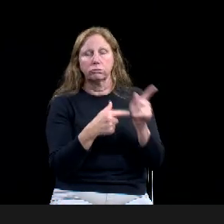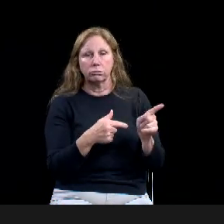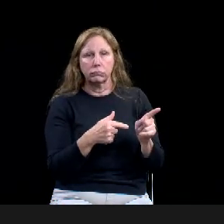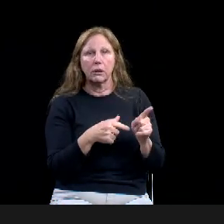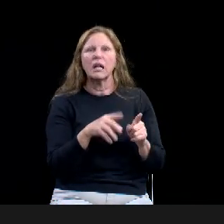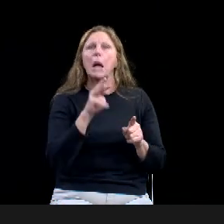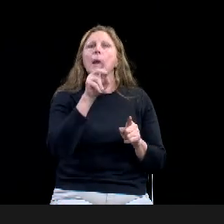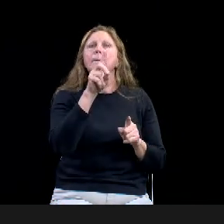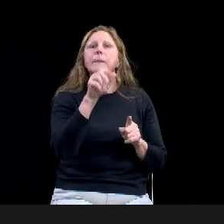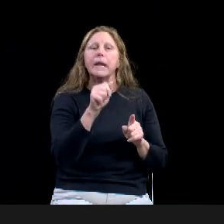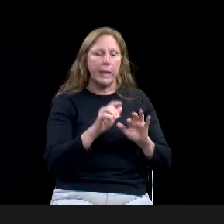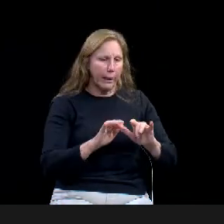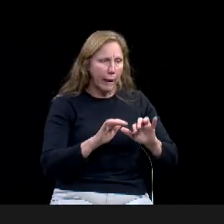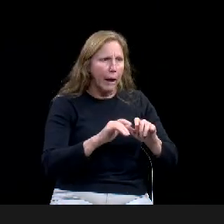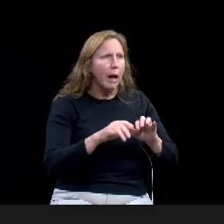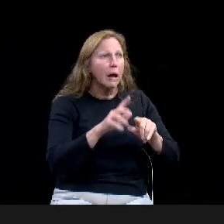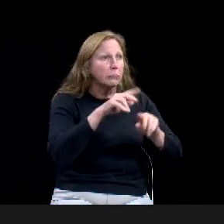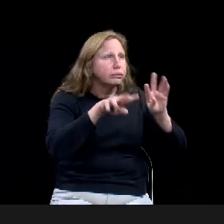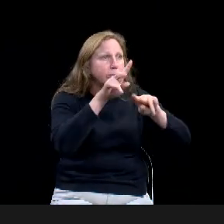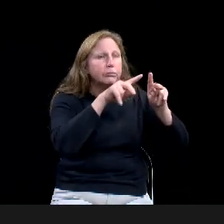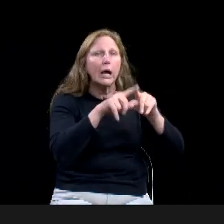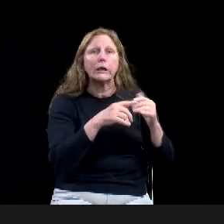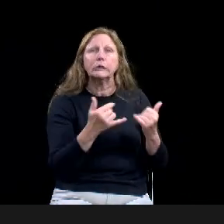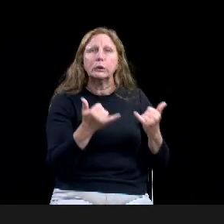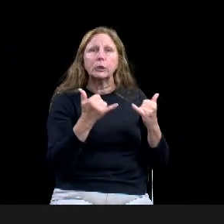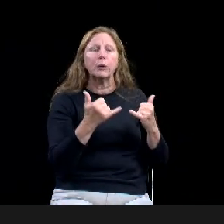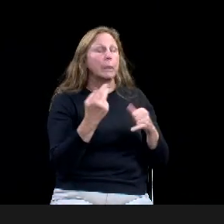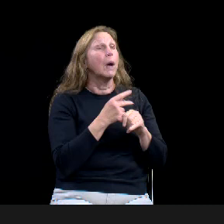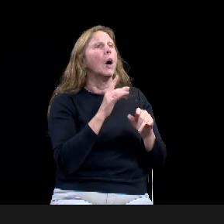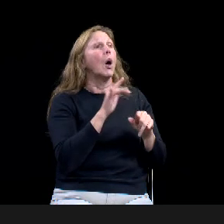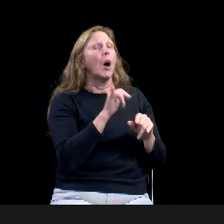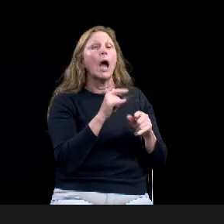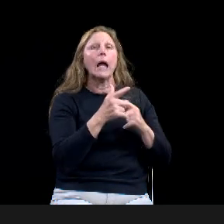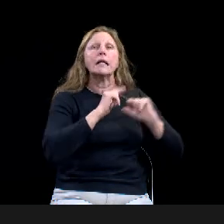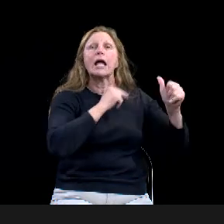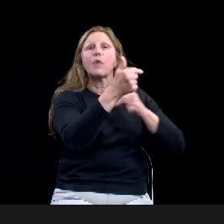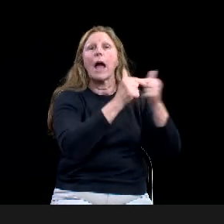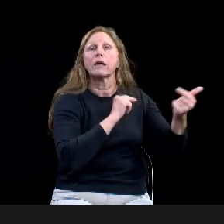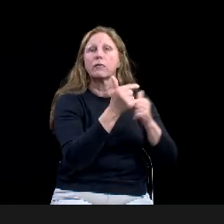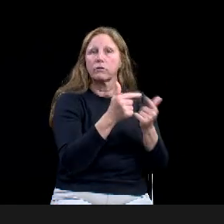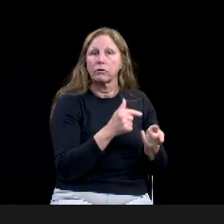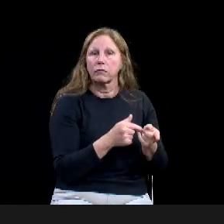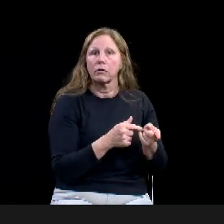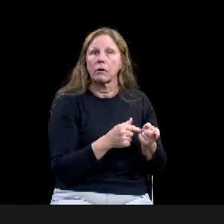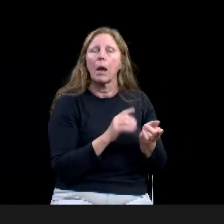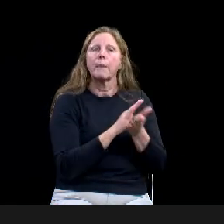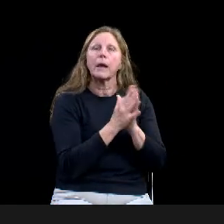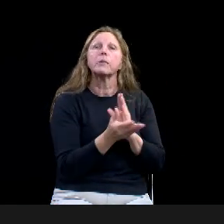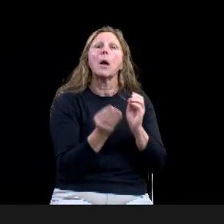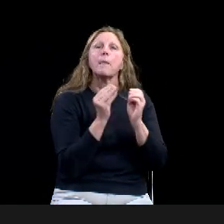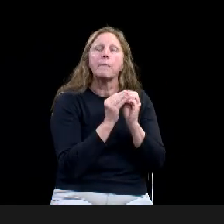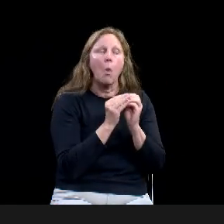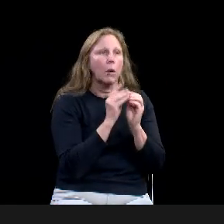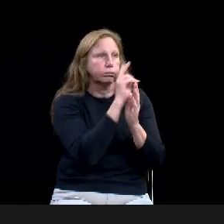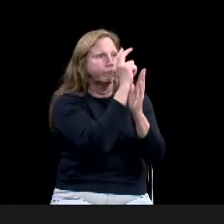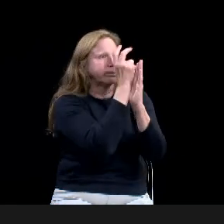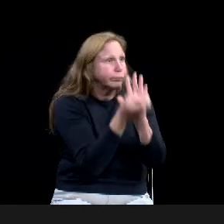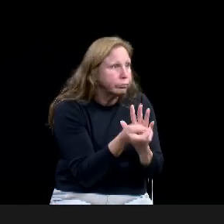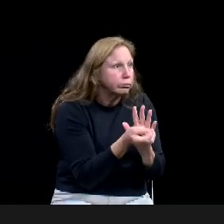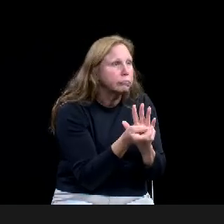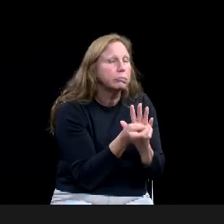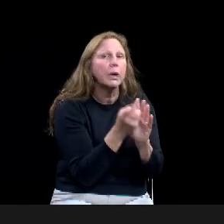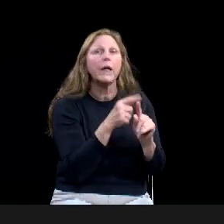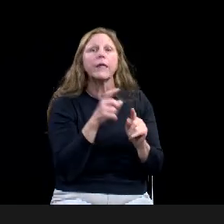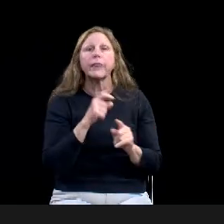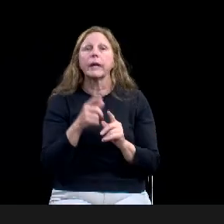much more immersive than, than artifacts in history. While that's still a part of this museum, this is the first experience that really